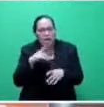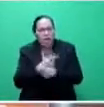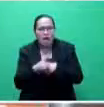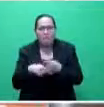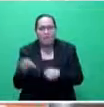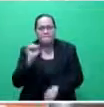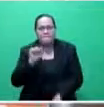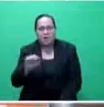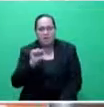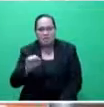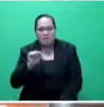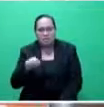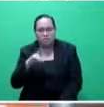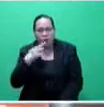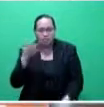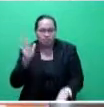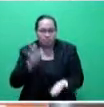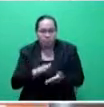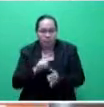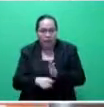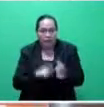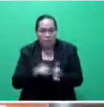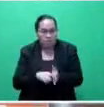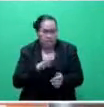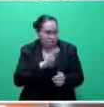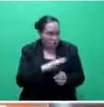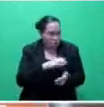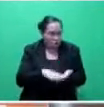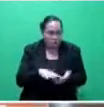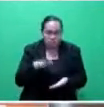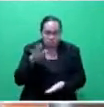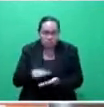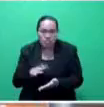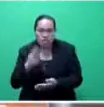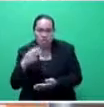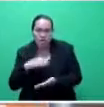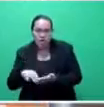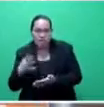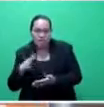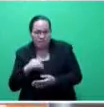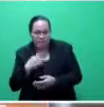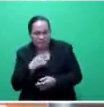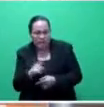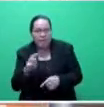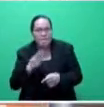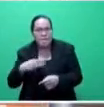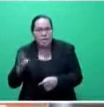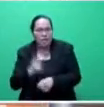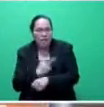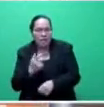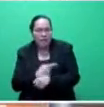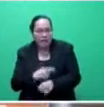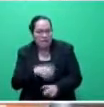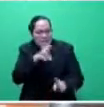company wanting to reduce the hourly rate from over $4 to $3.50 and saying that how the Ministry of Labour is harassing them. On